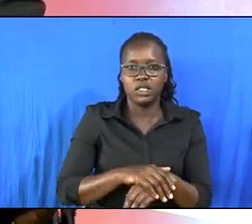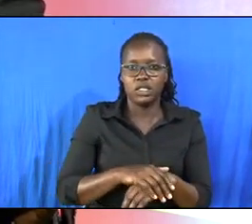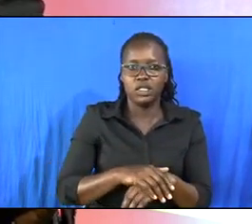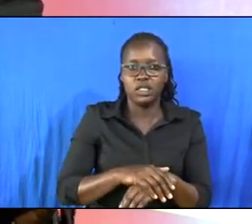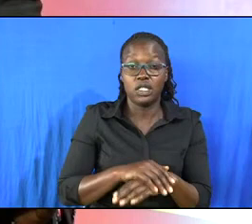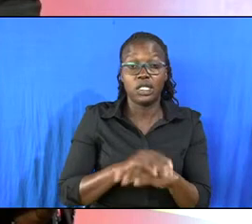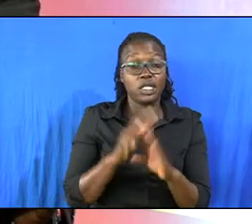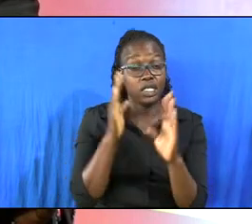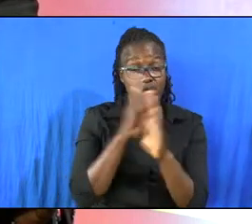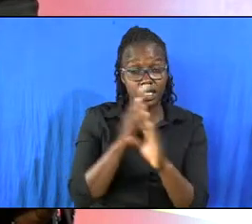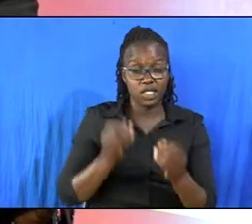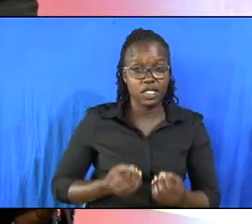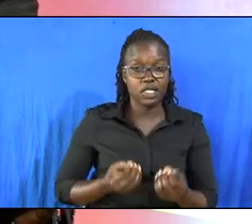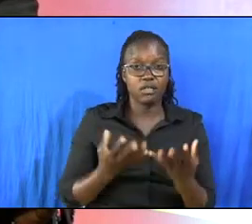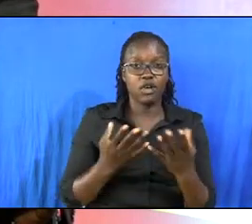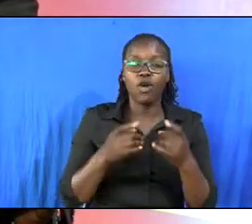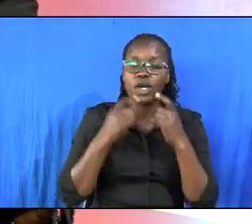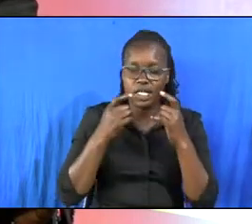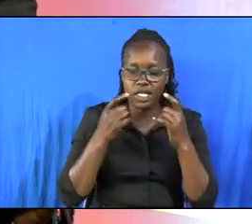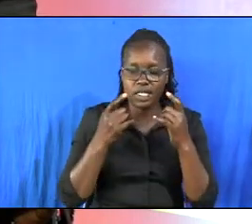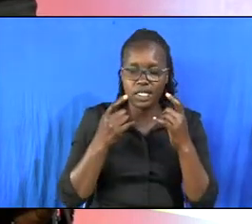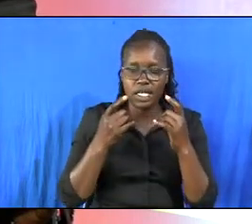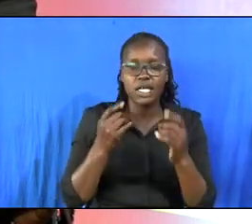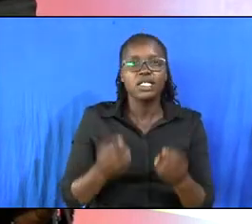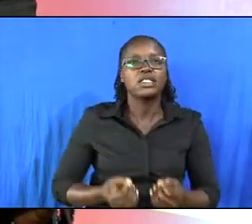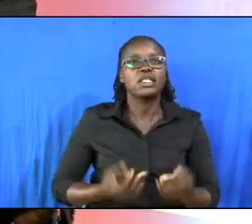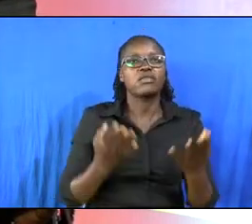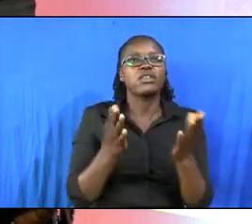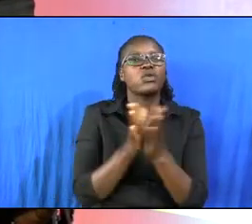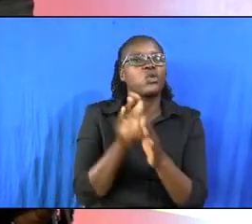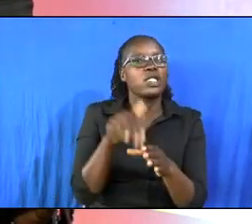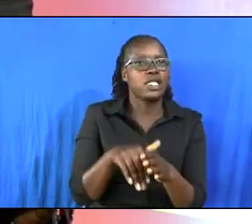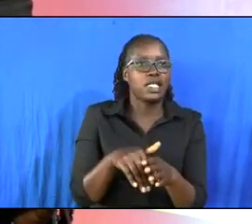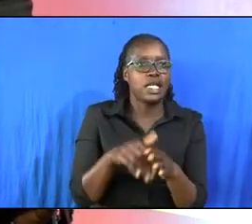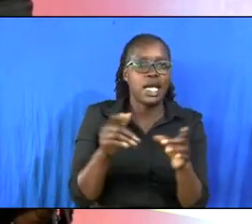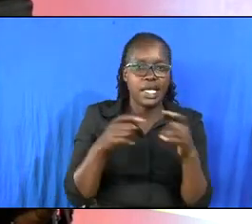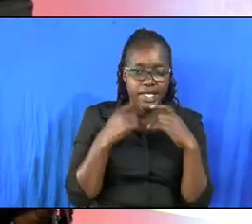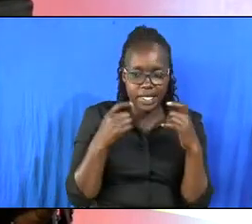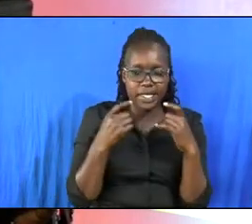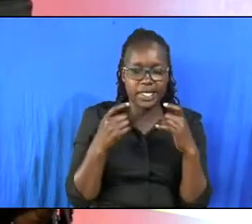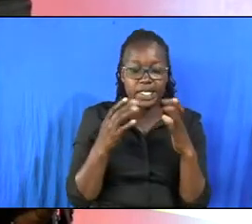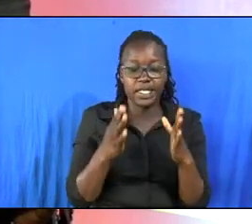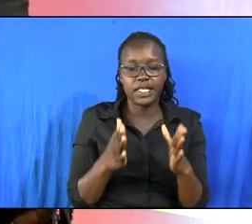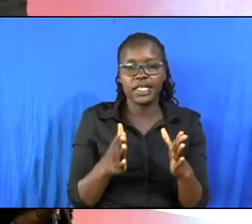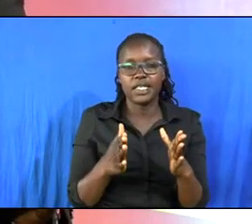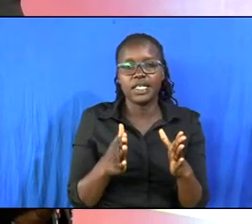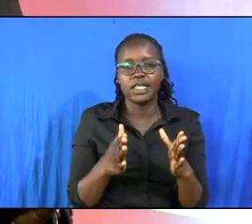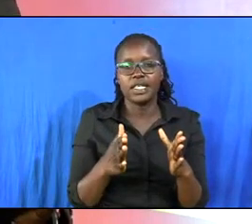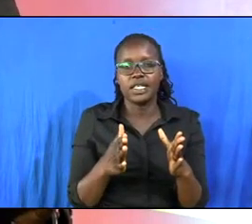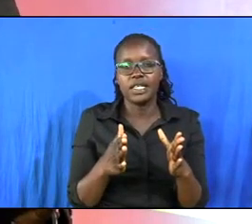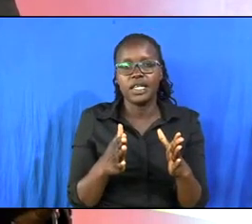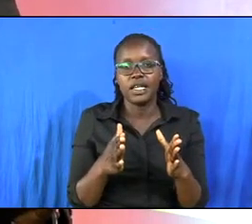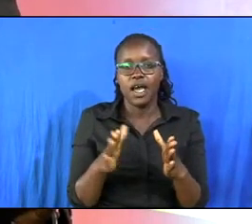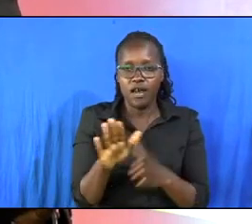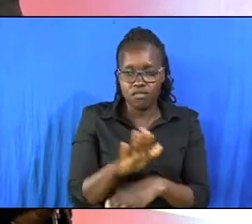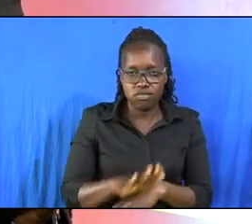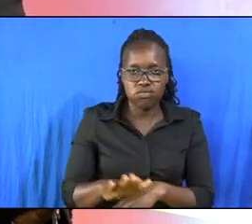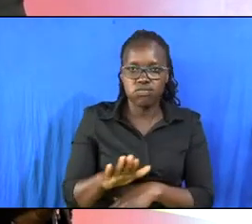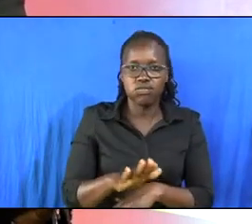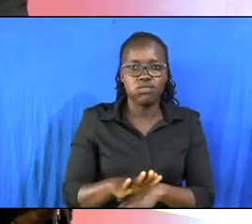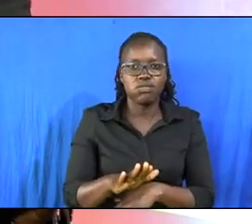hidden sacrifice is done within hidden domain